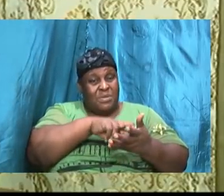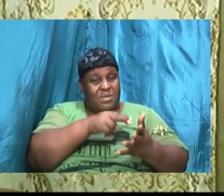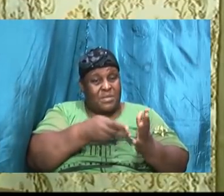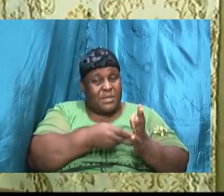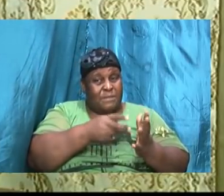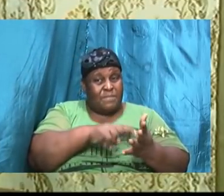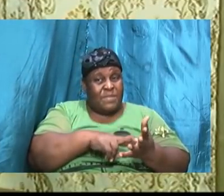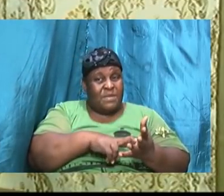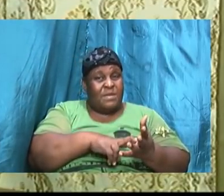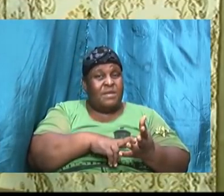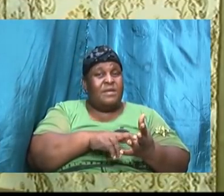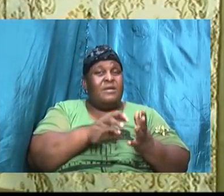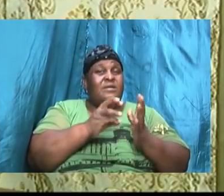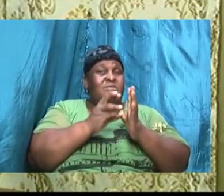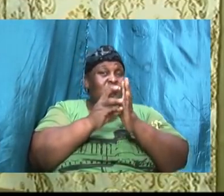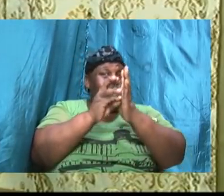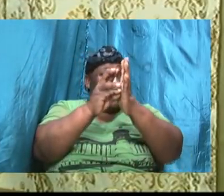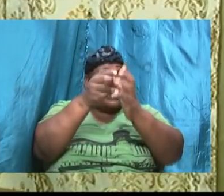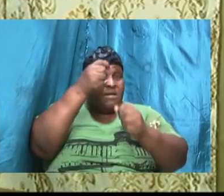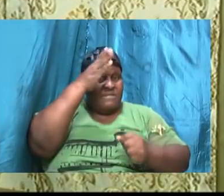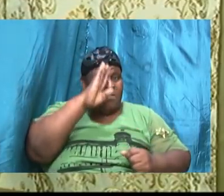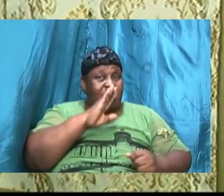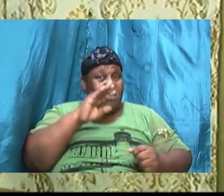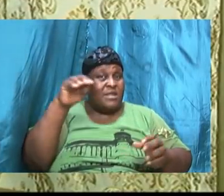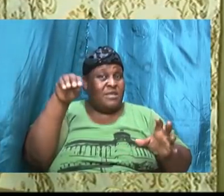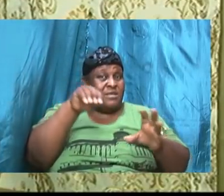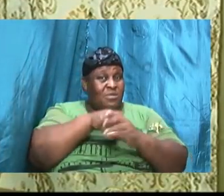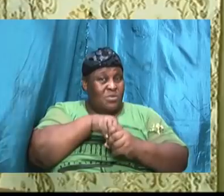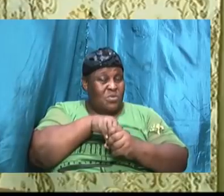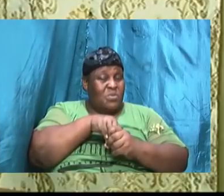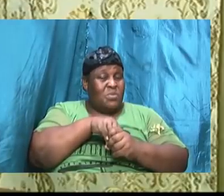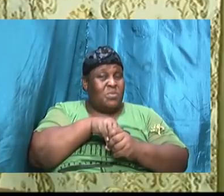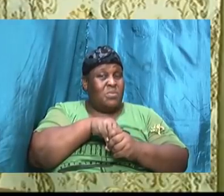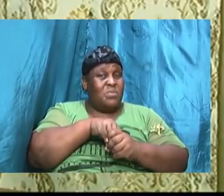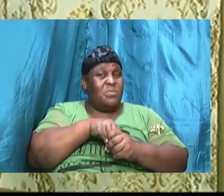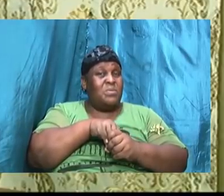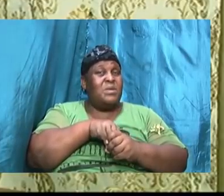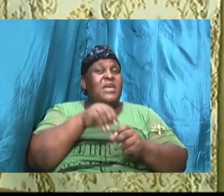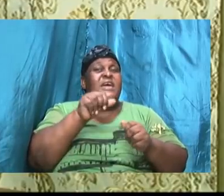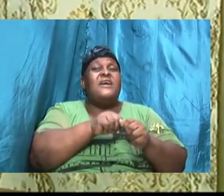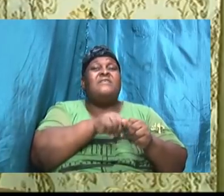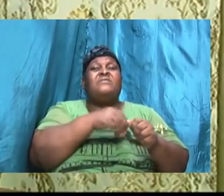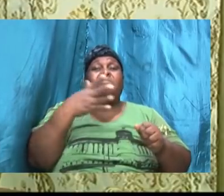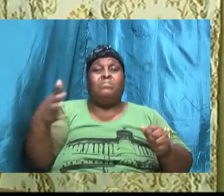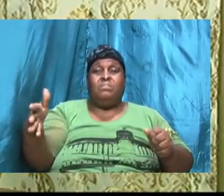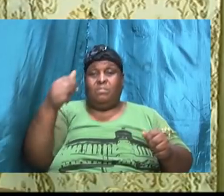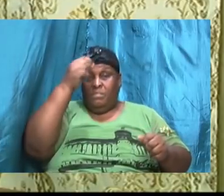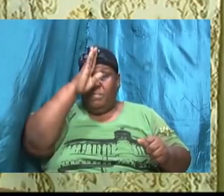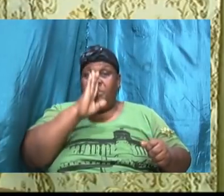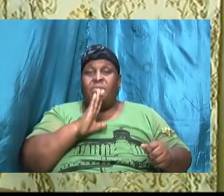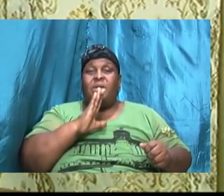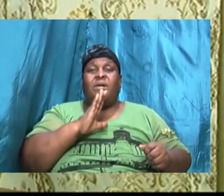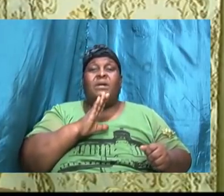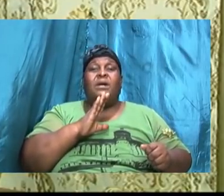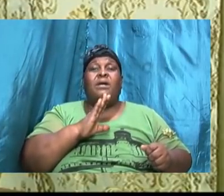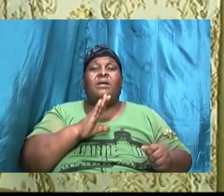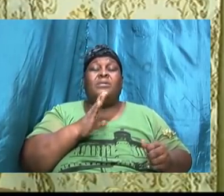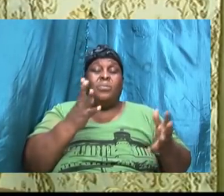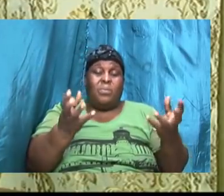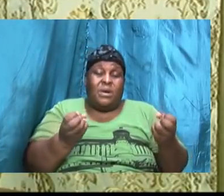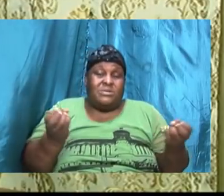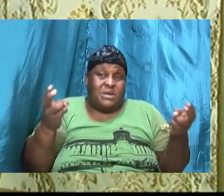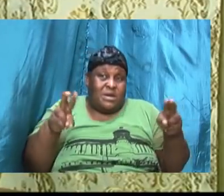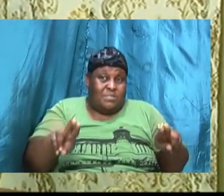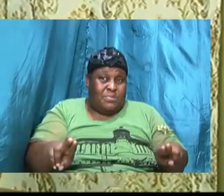the will of God includes everything that God desires or wishes to happen so this will of God was now